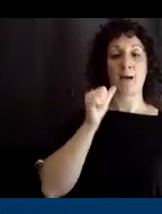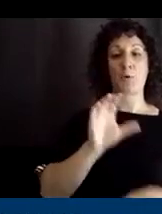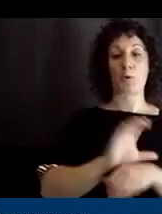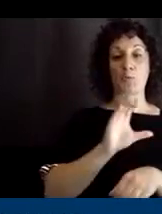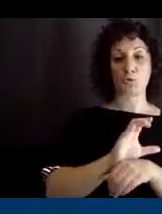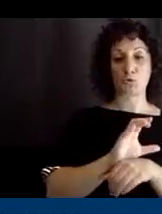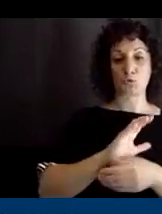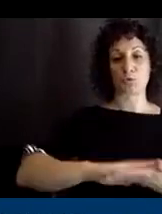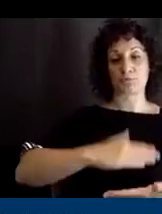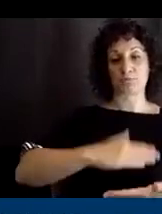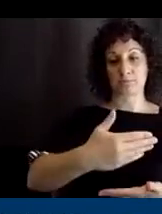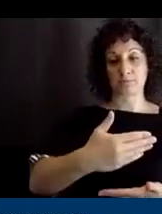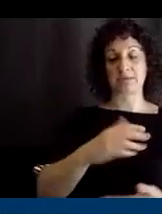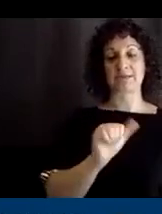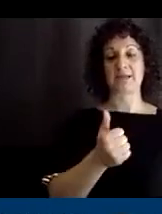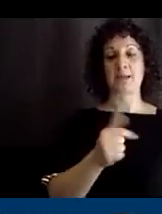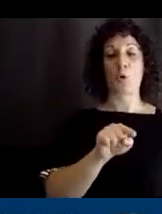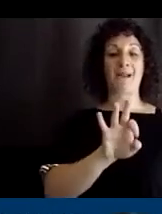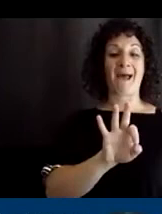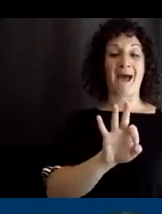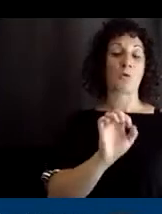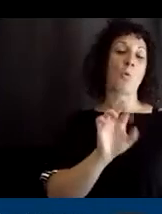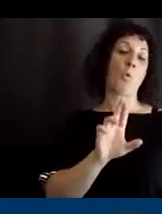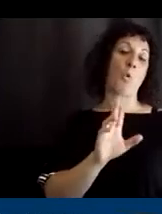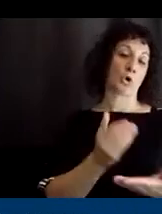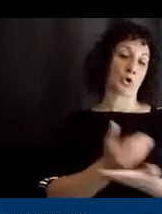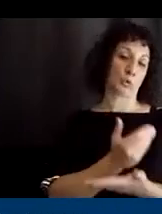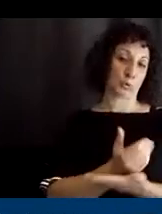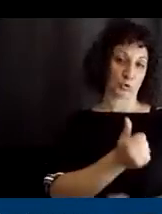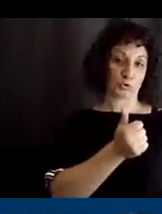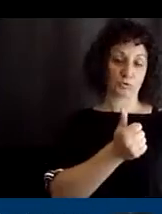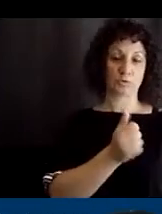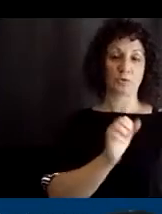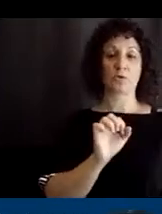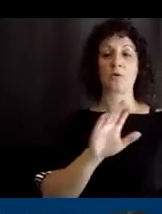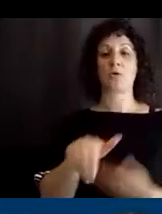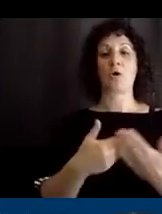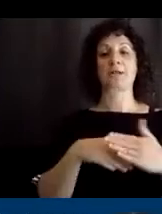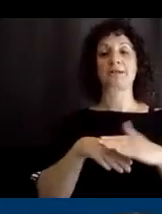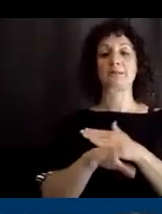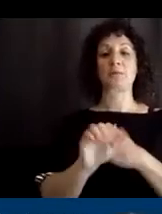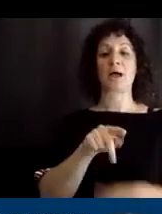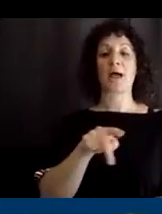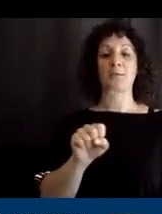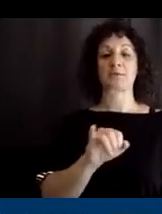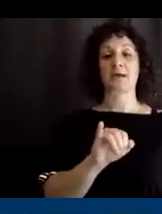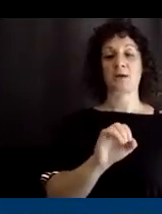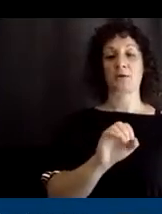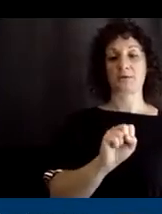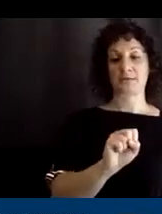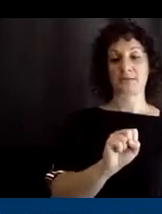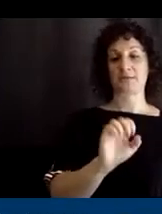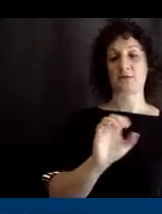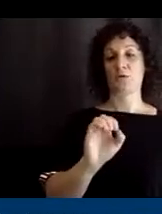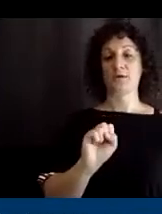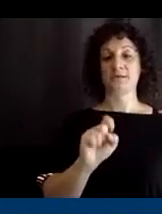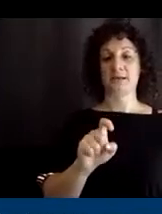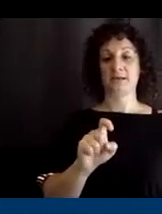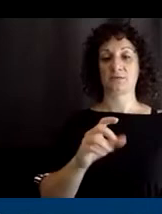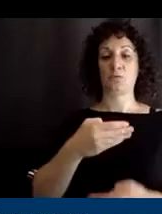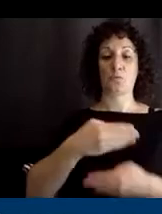.9 or newer, and all switch accessible apps or software on iOS, OSX, Windows and Android.